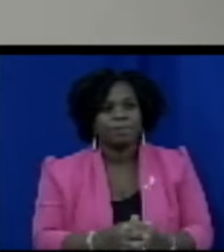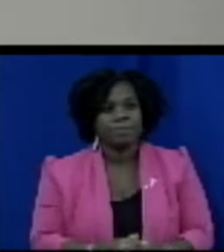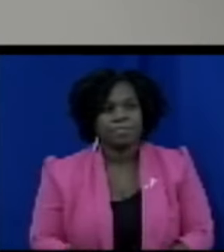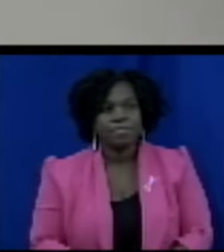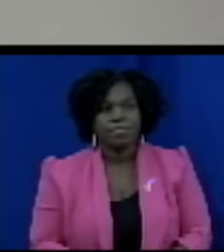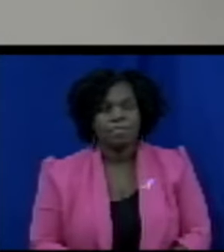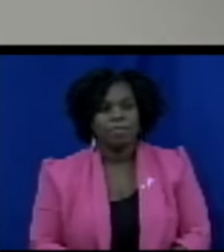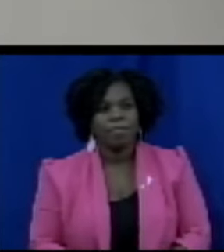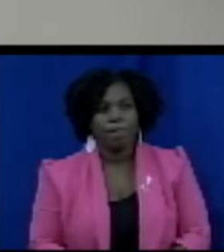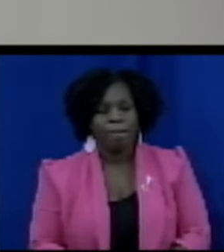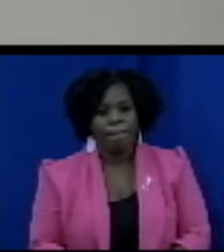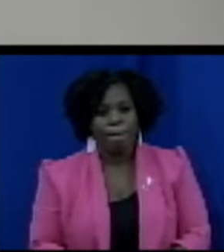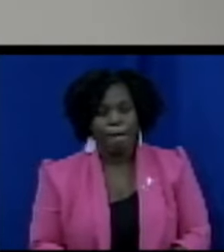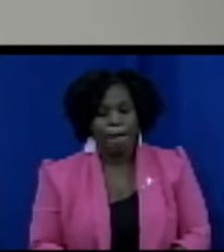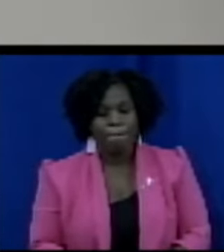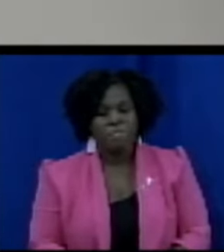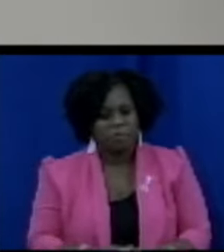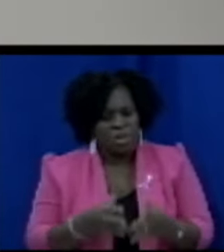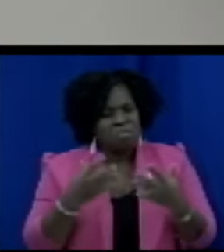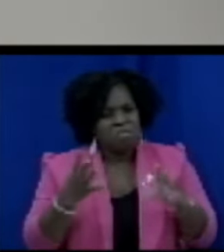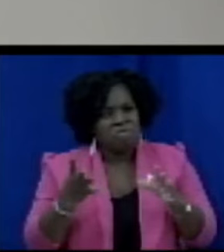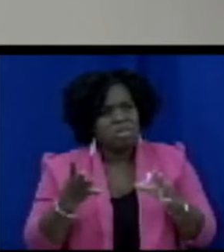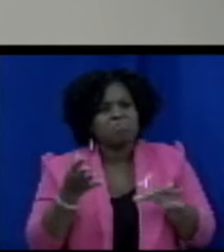board which is articulated in the